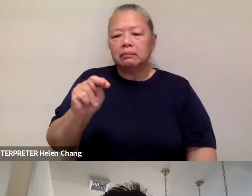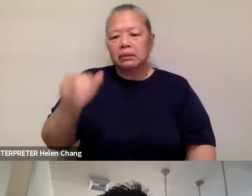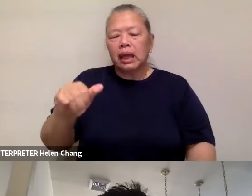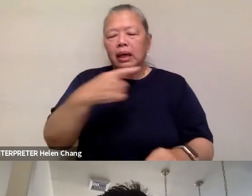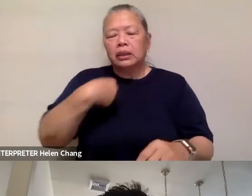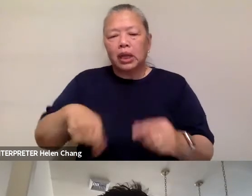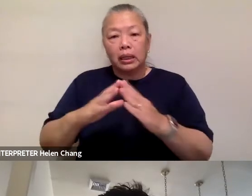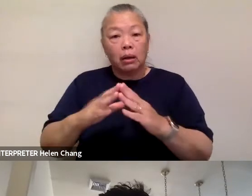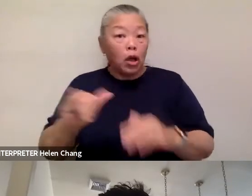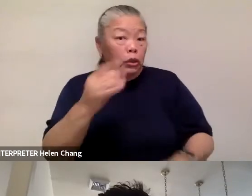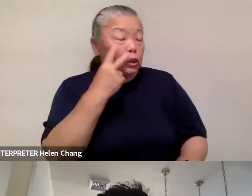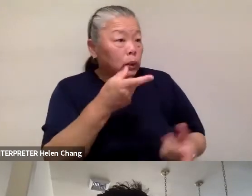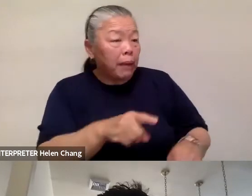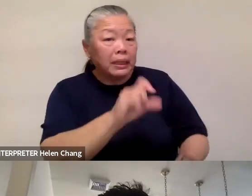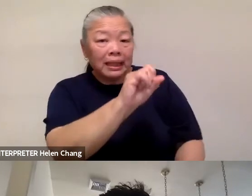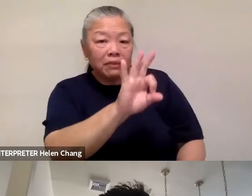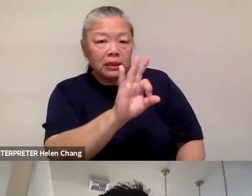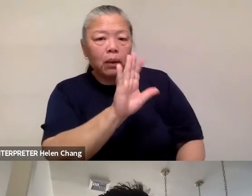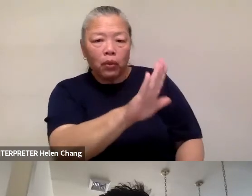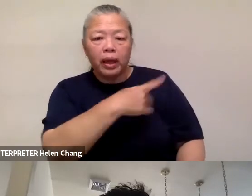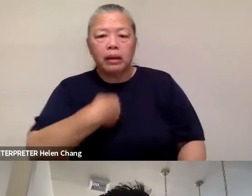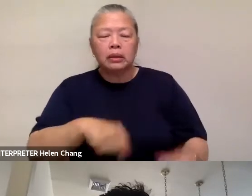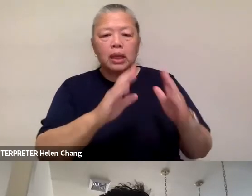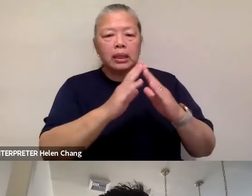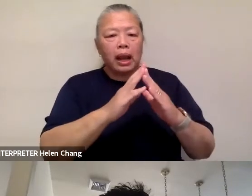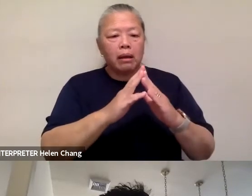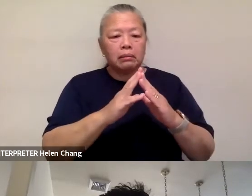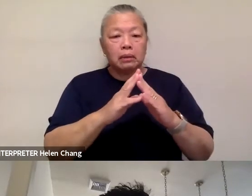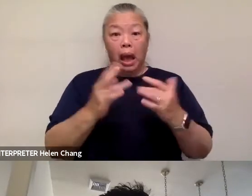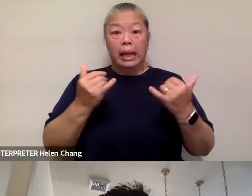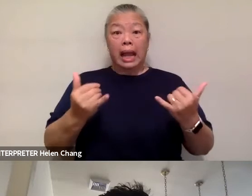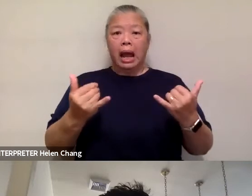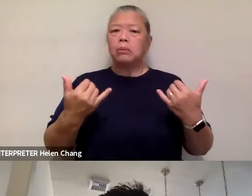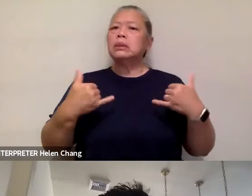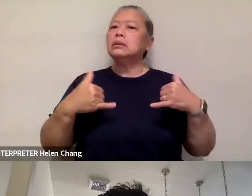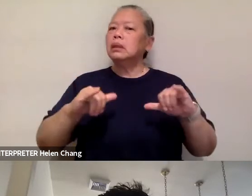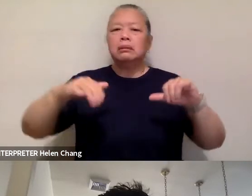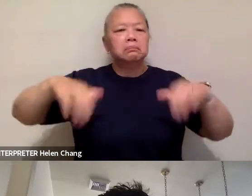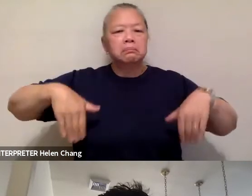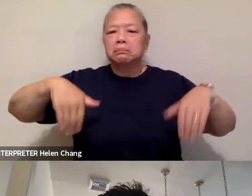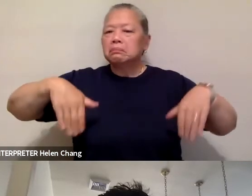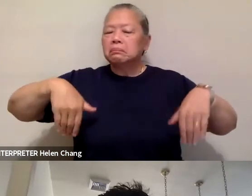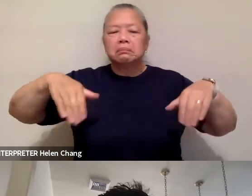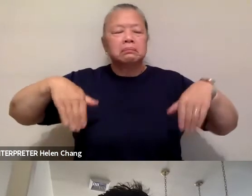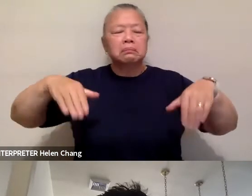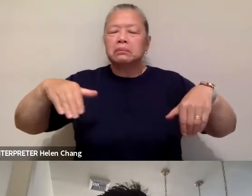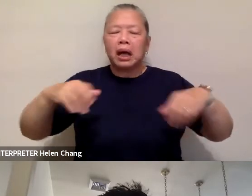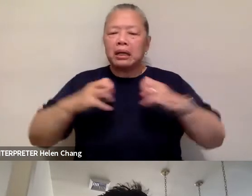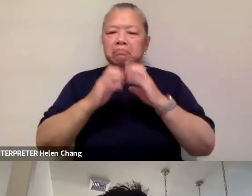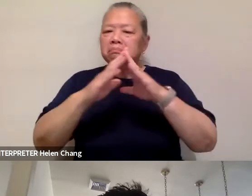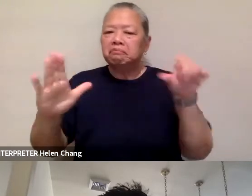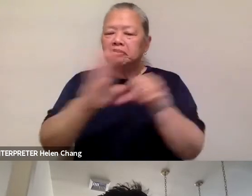Chinatown. And we are not out of the woods right now. With more people vaccinated, with warmer weather,